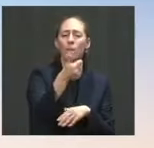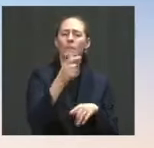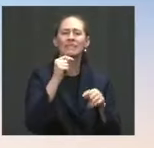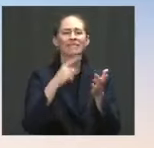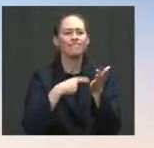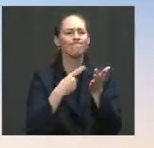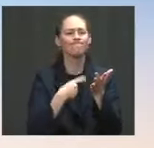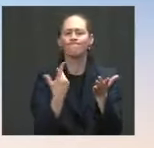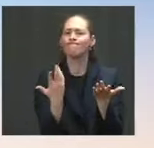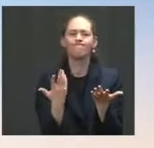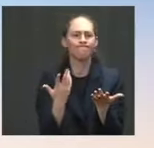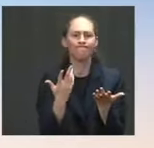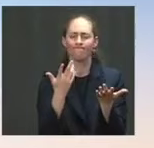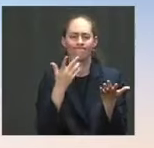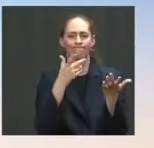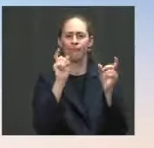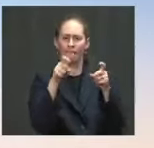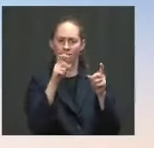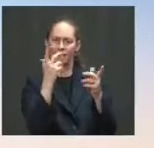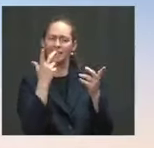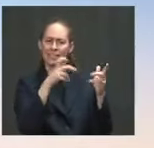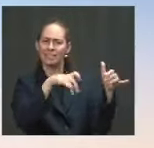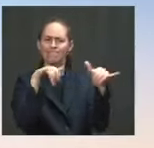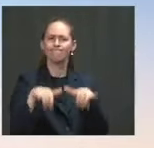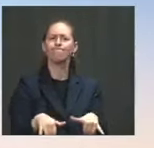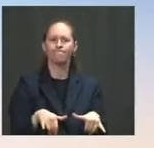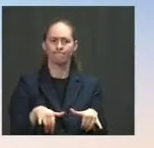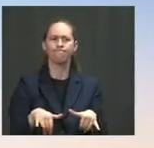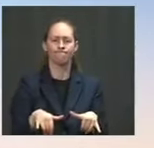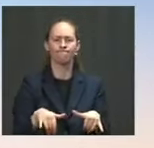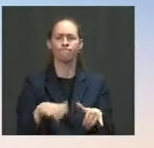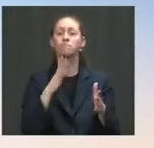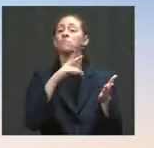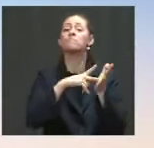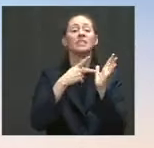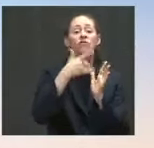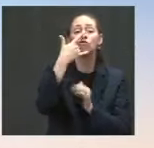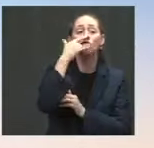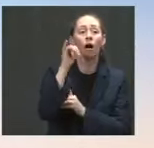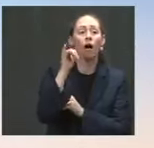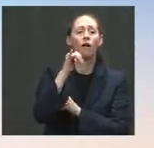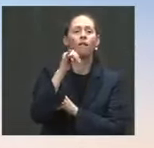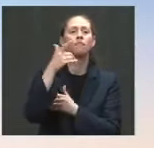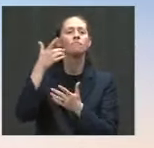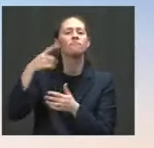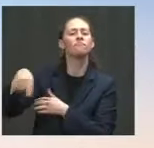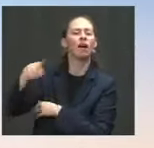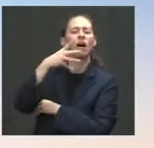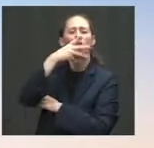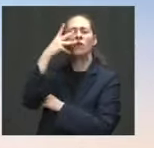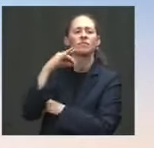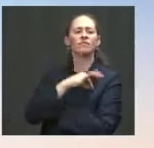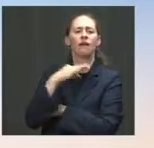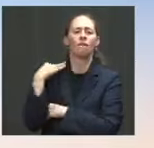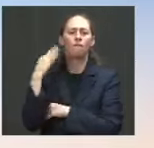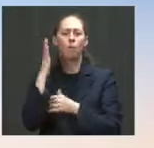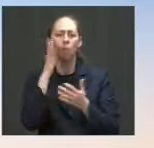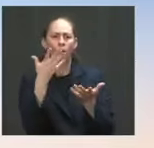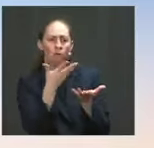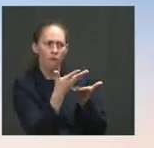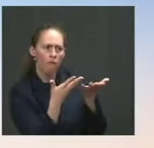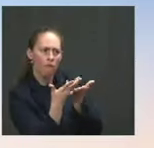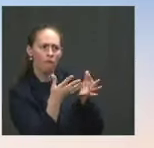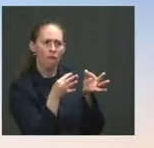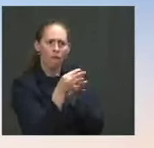in. It allows an immigration official, generally a CPB official, to determine if a migrant is seeking protection or has an intent of